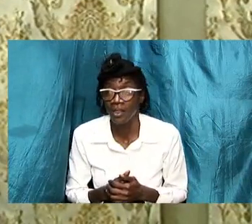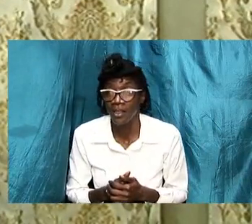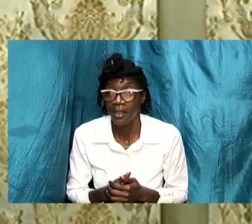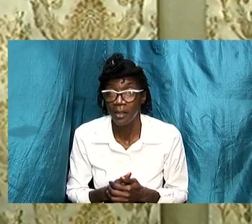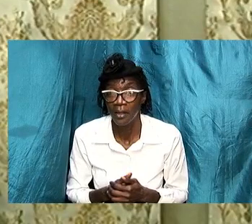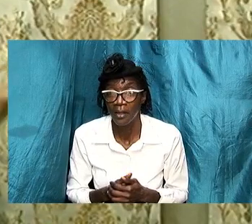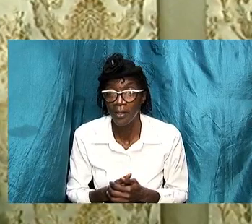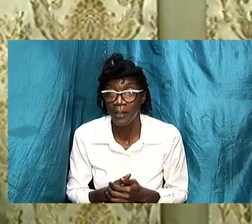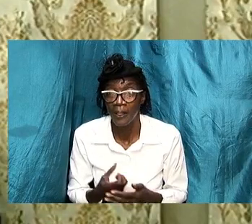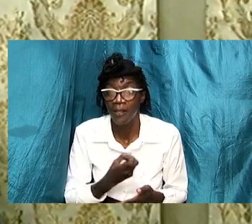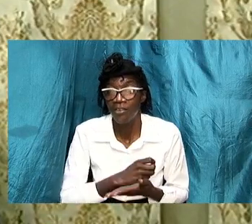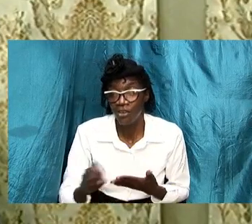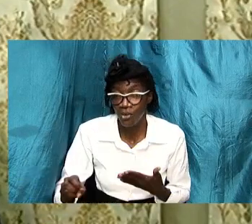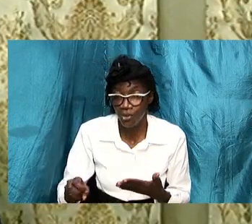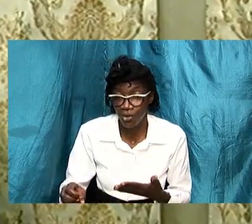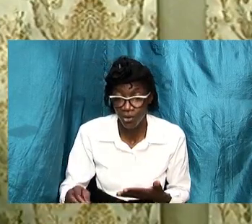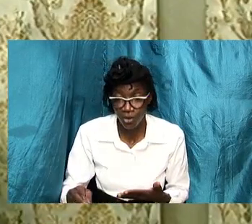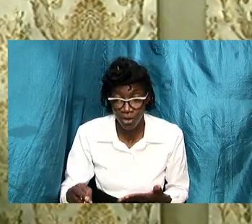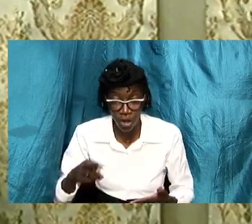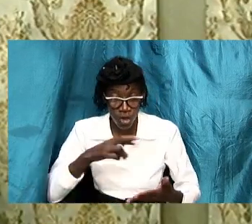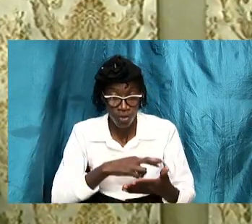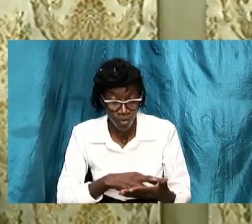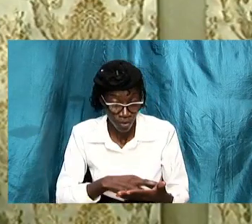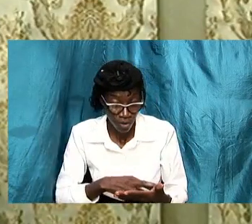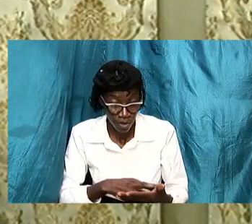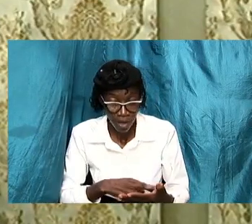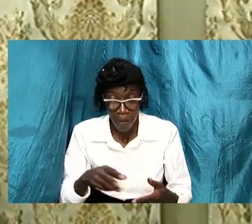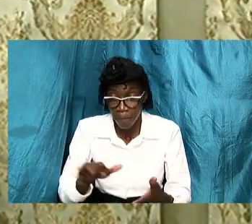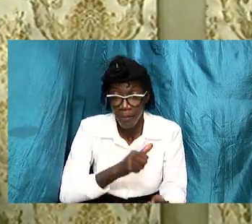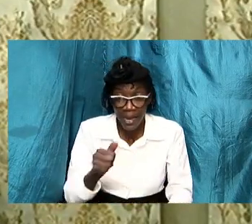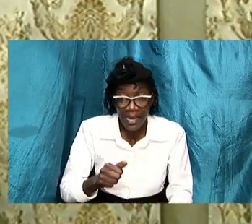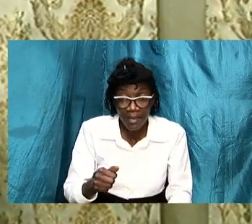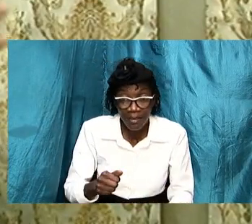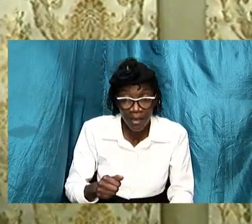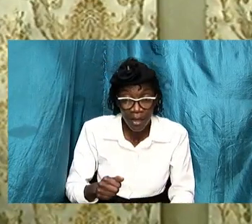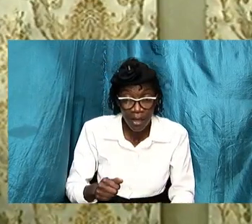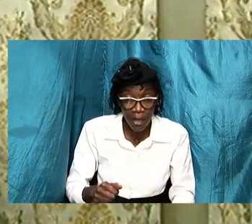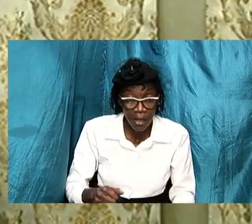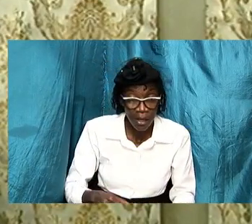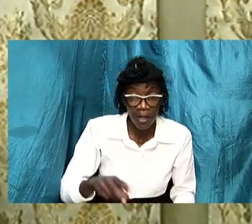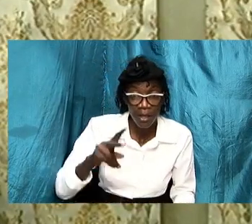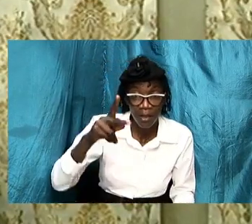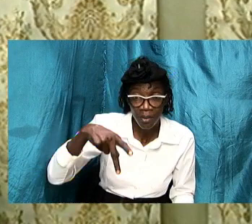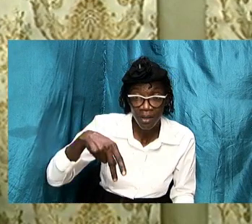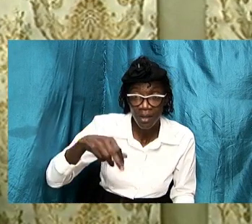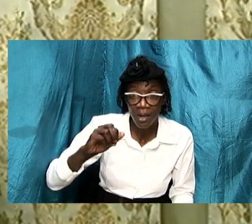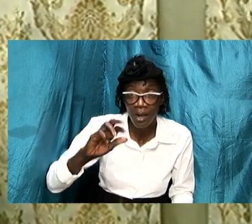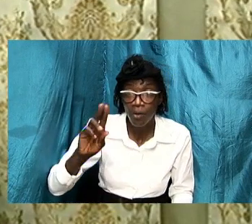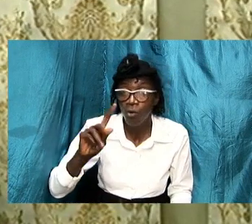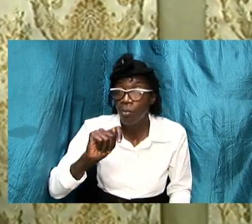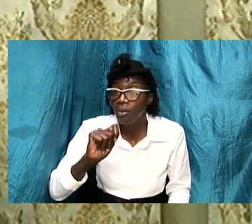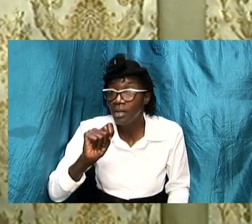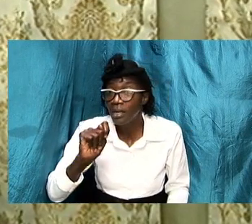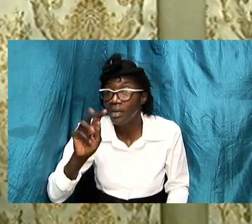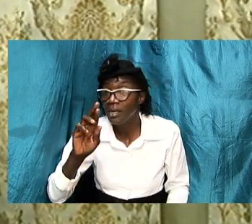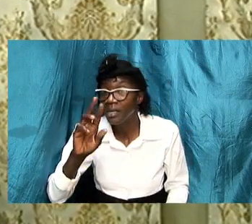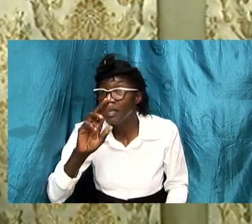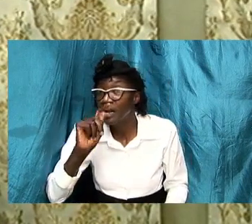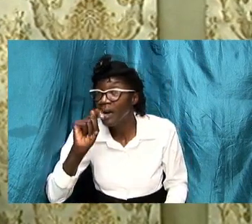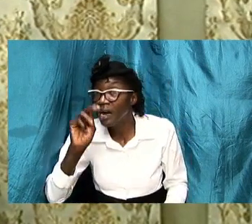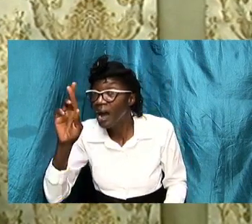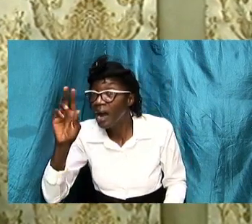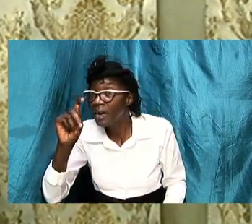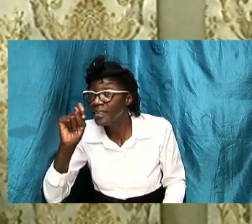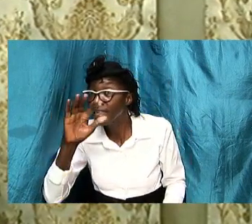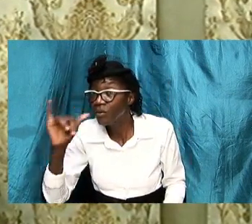real estate because she buys property and she takes care of the finances of her house and she takes care of those